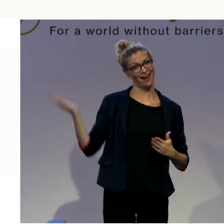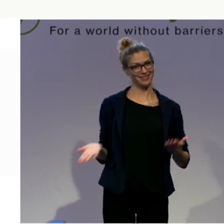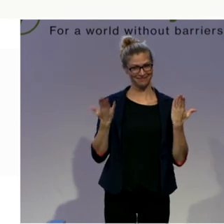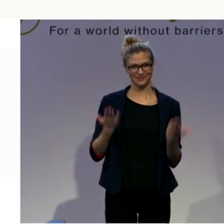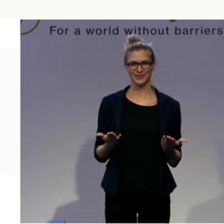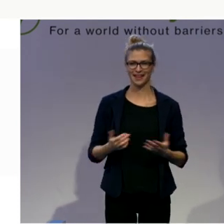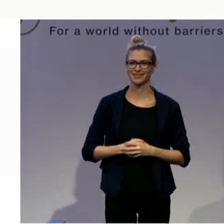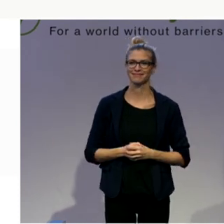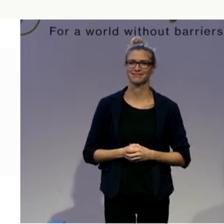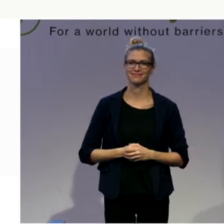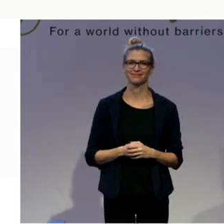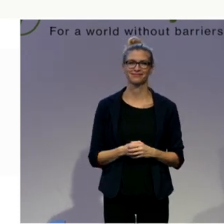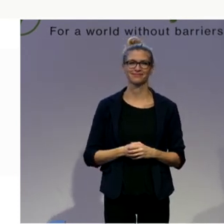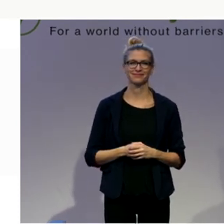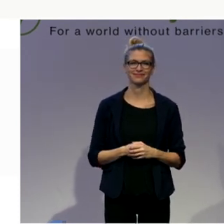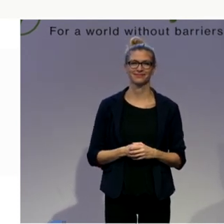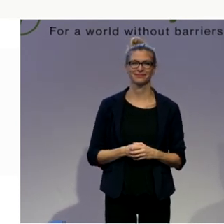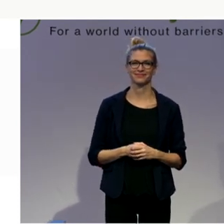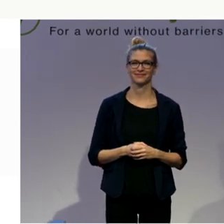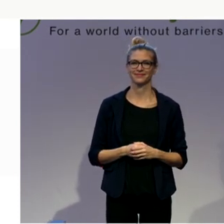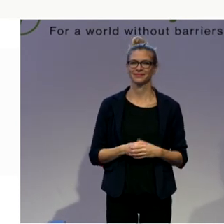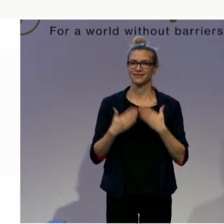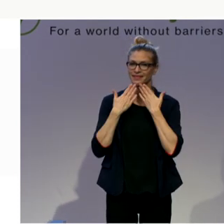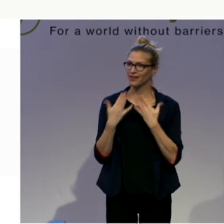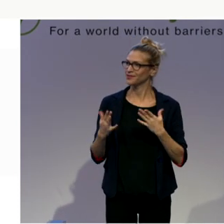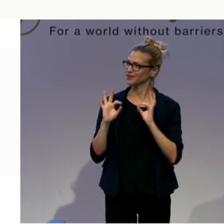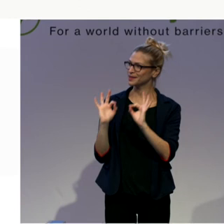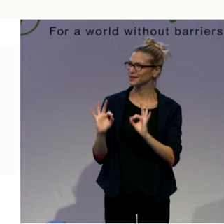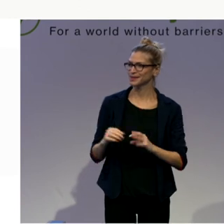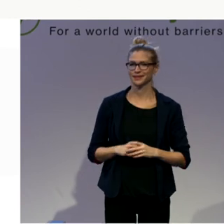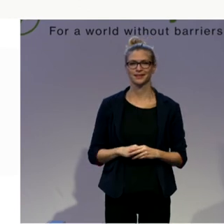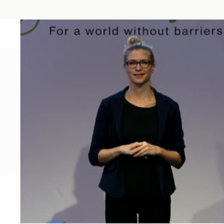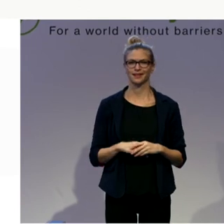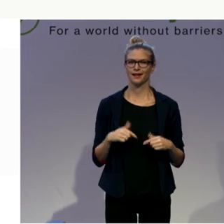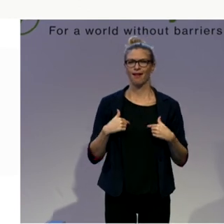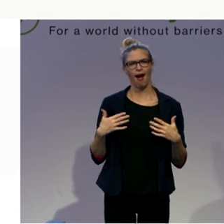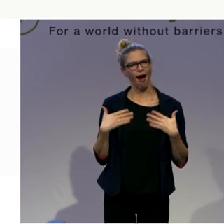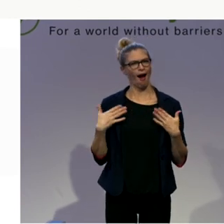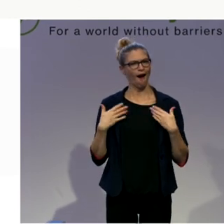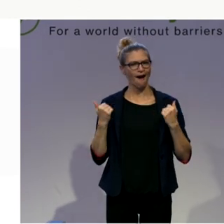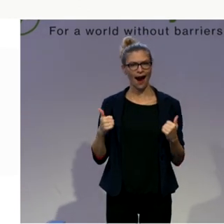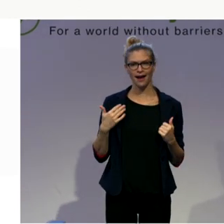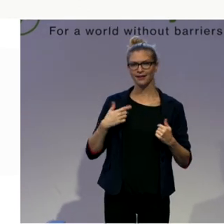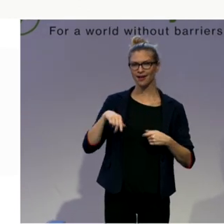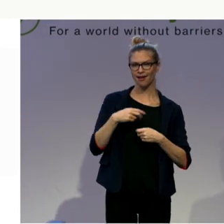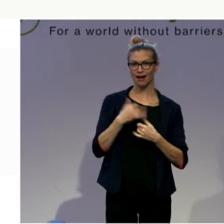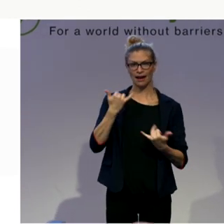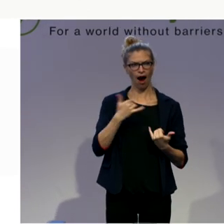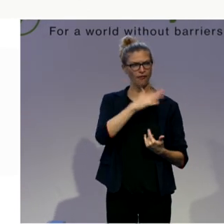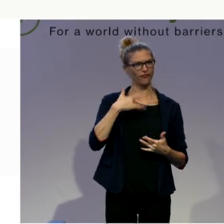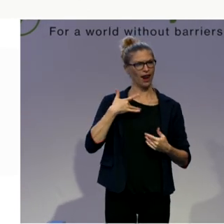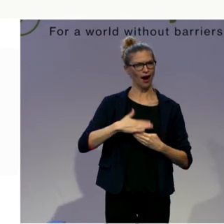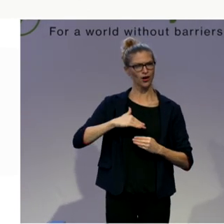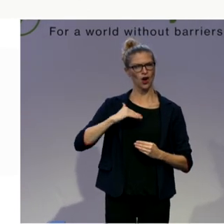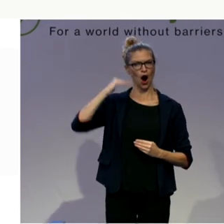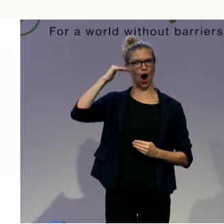Thank you, Anastasia. And I hope everybody is sitting taller and feeling taller. And I think the other thing